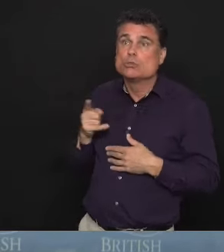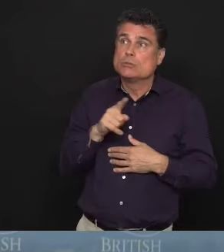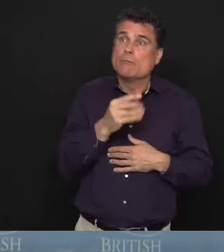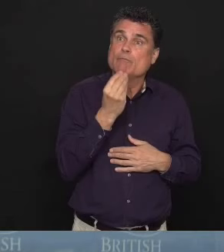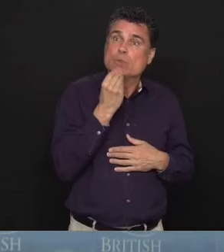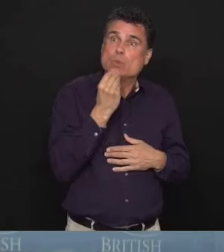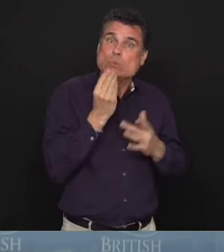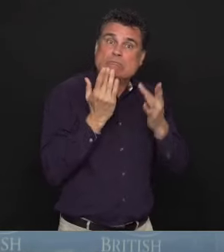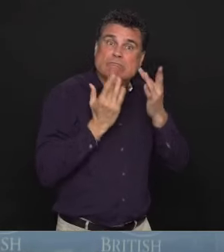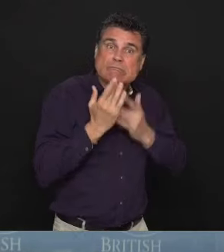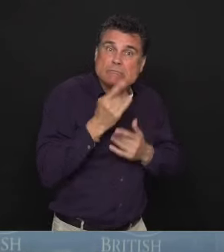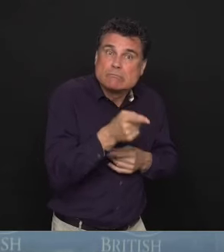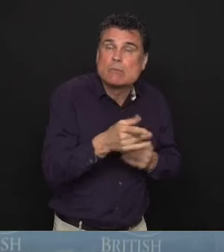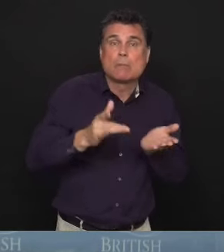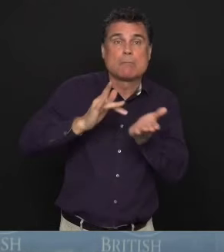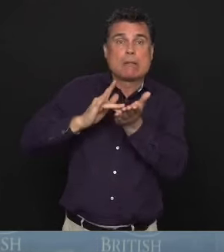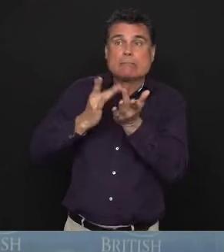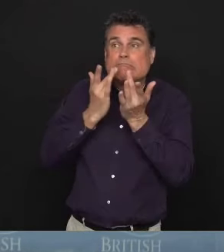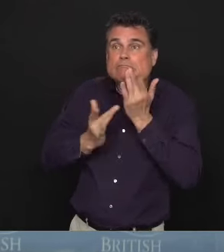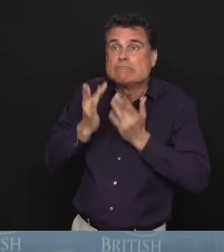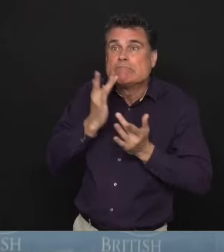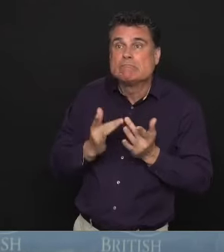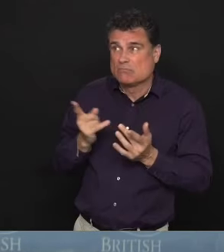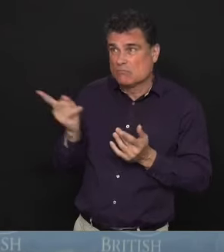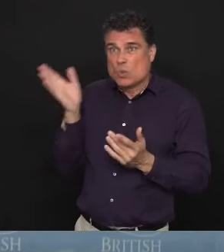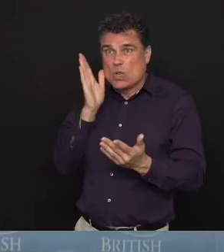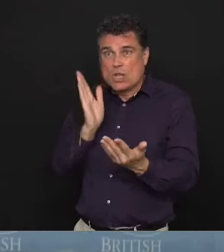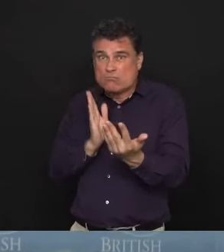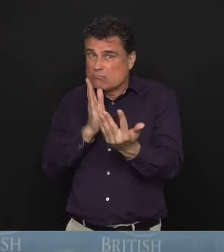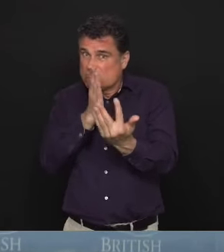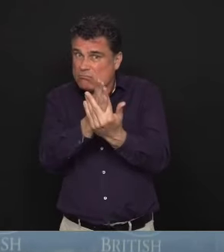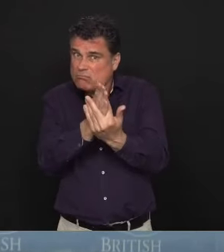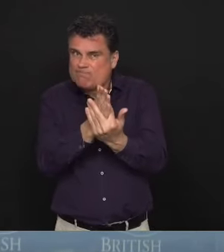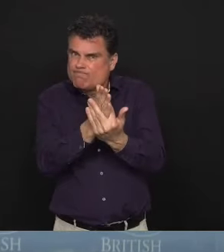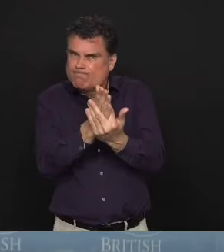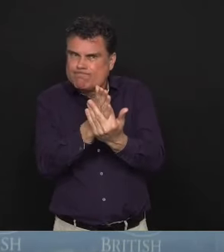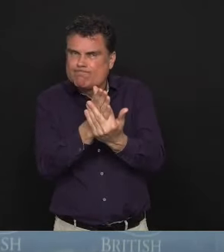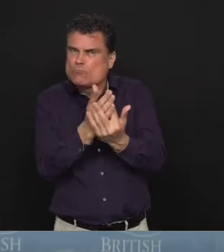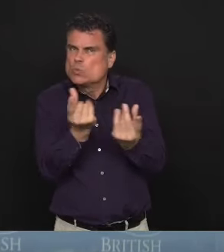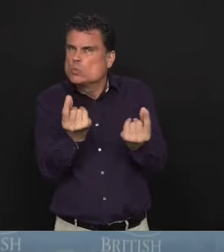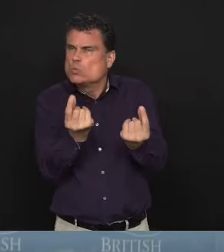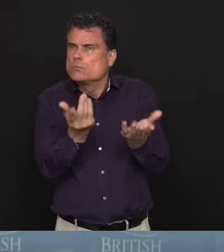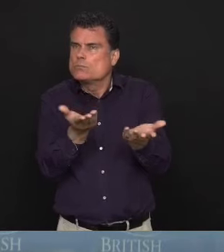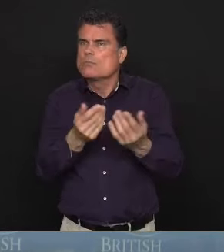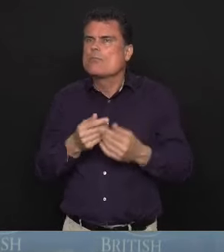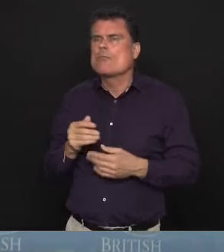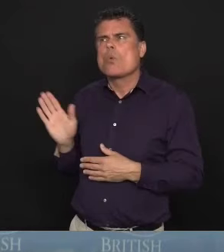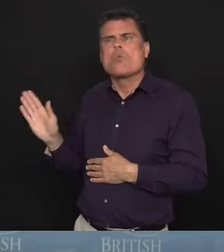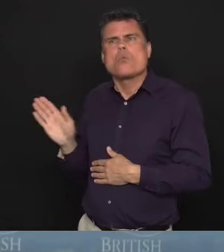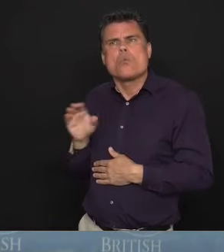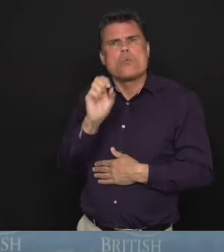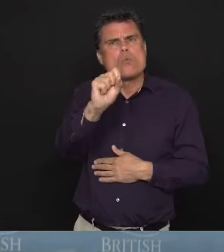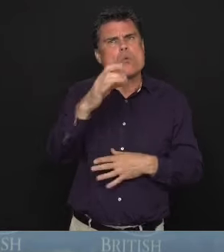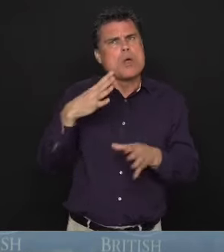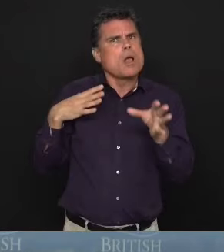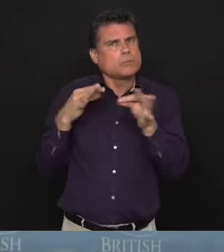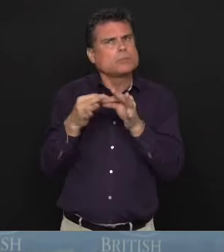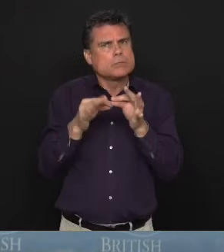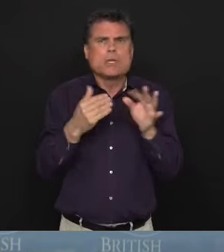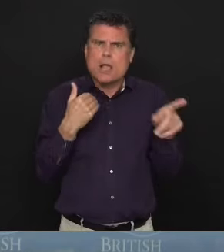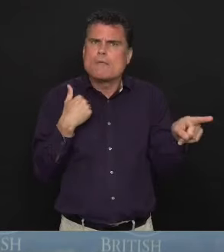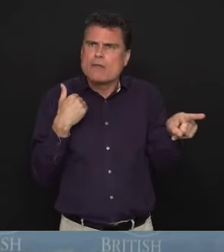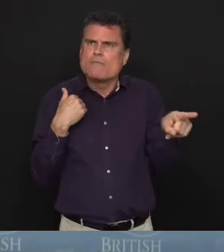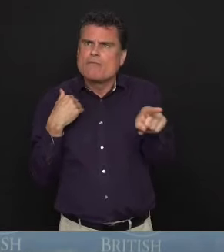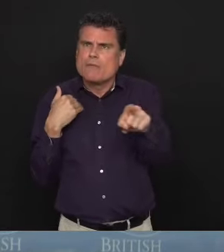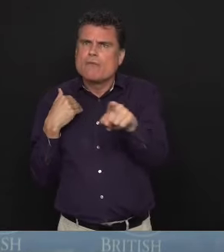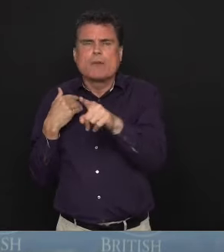you to have to intervene there? Yeah, we are getting regular updates on the supply chains. as they